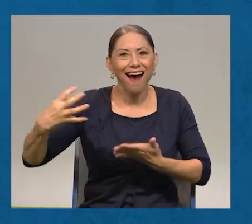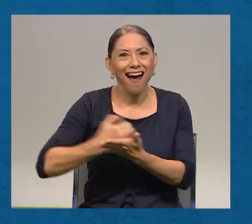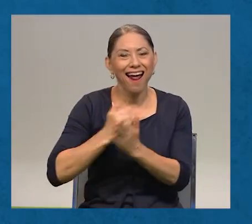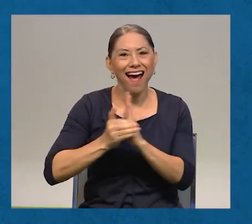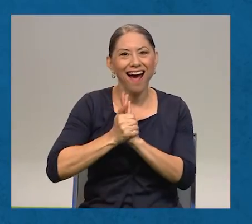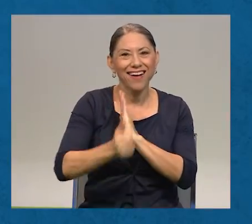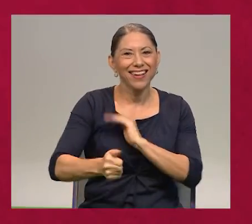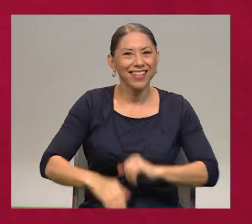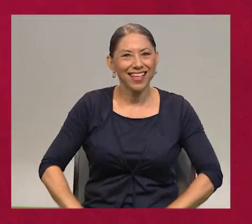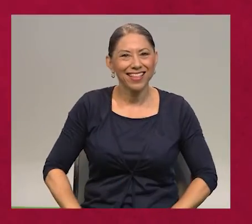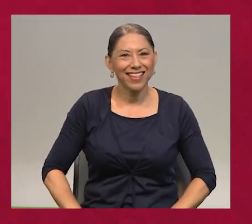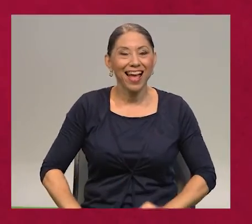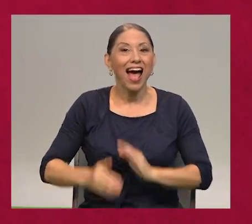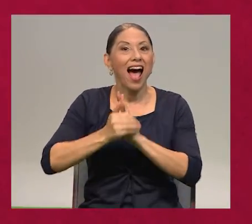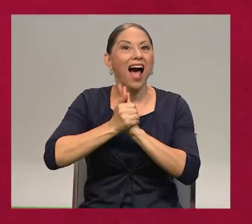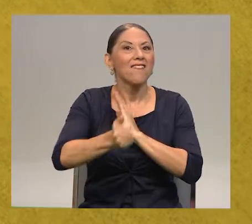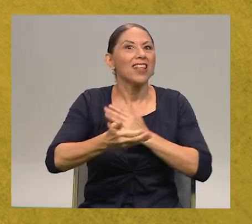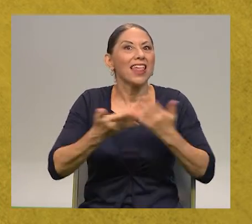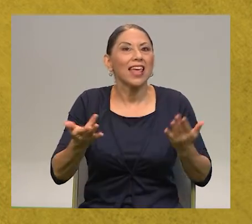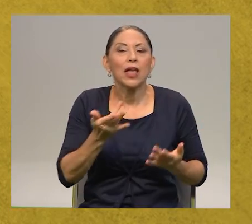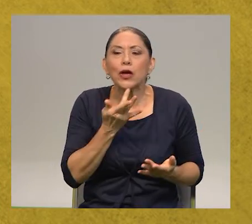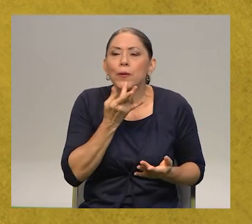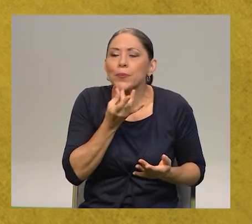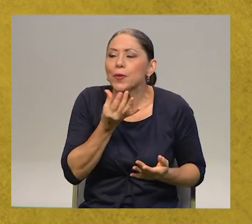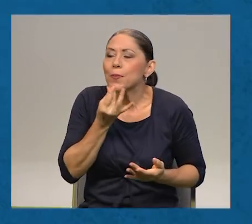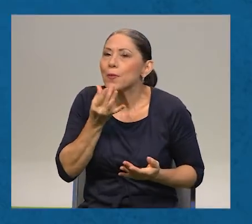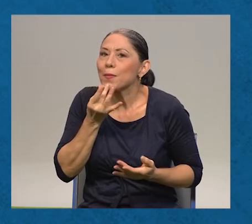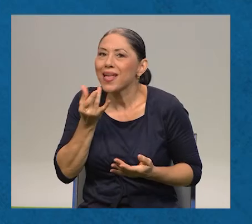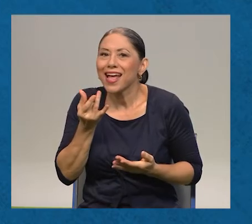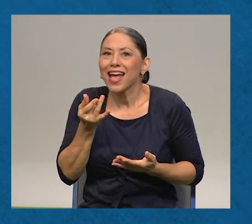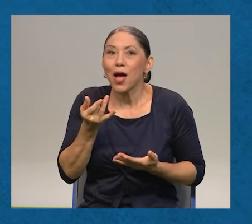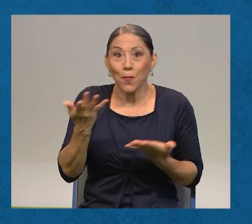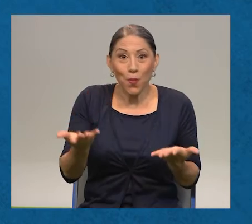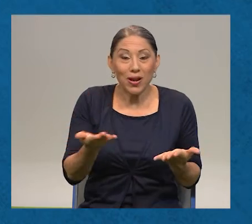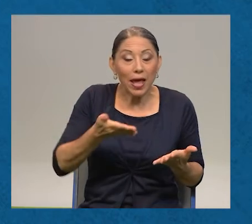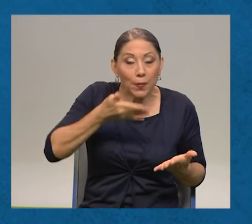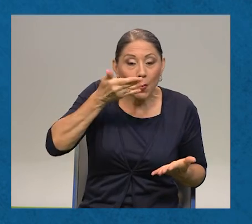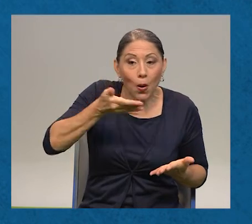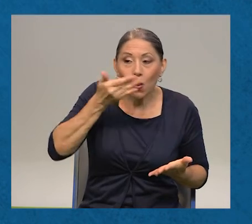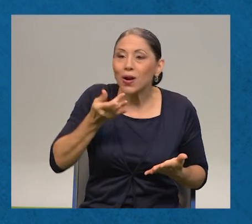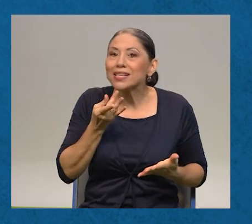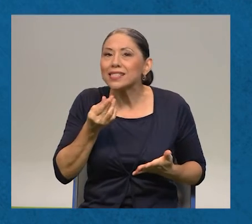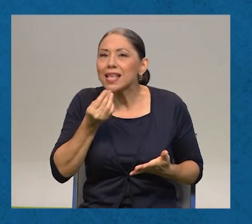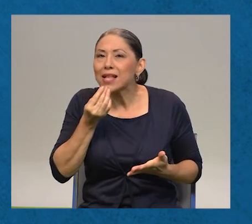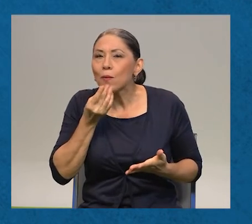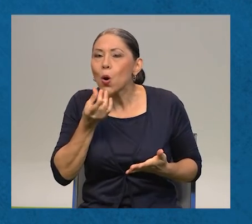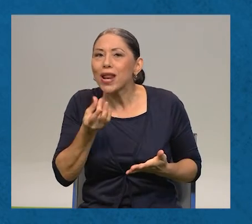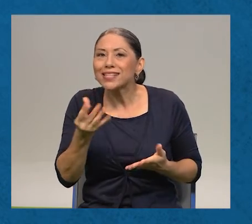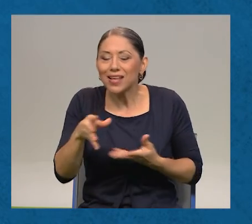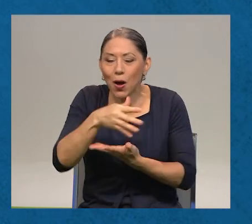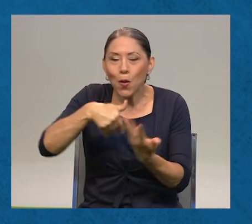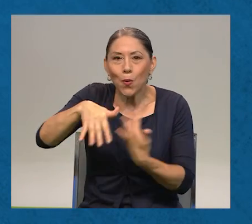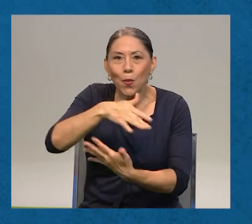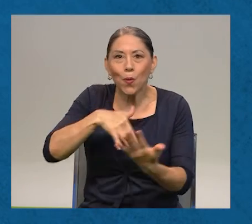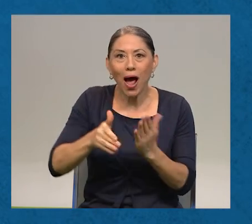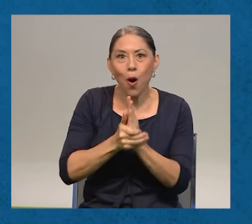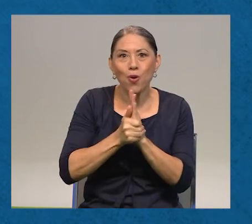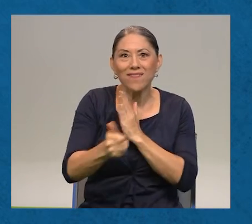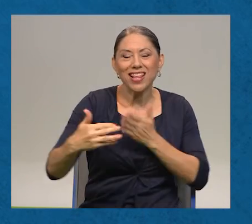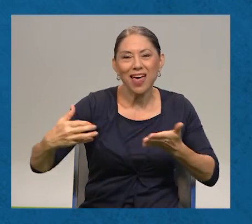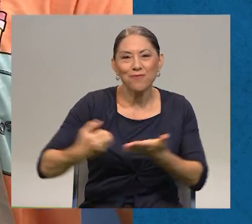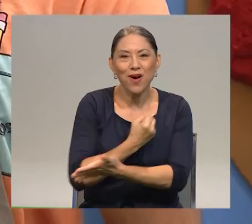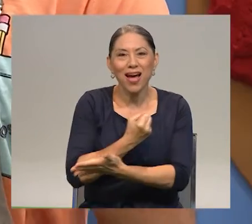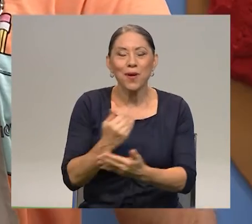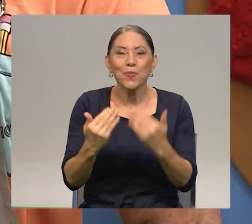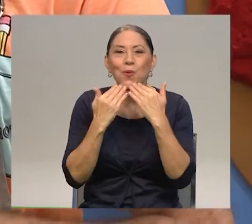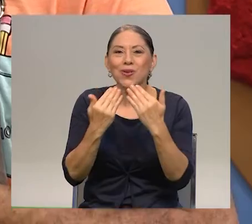habilidad. Ganamos la habilidad de los sabores por mezclar olores y sabores. Entonces, una habilidad más que estamos ganando. Muchas